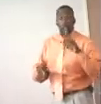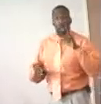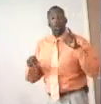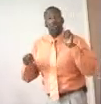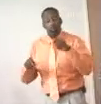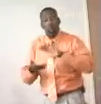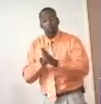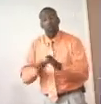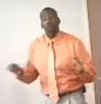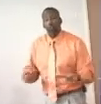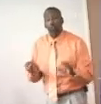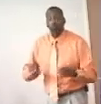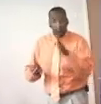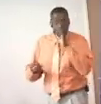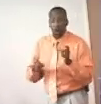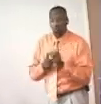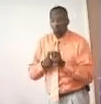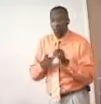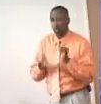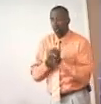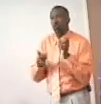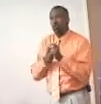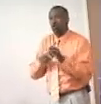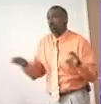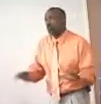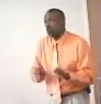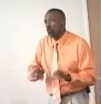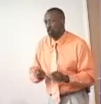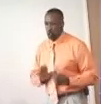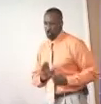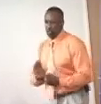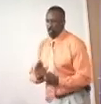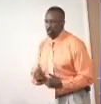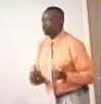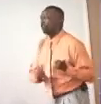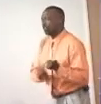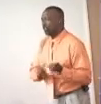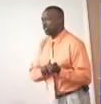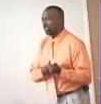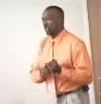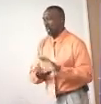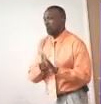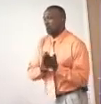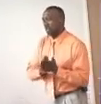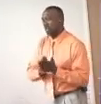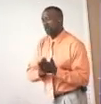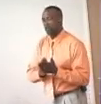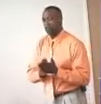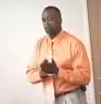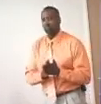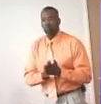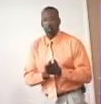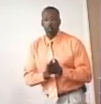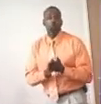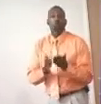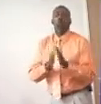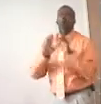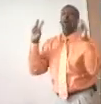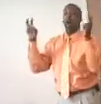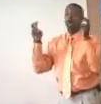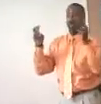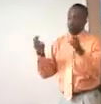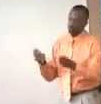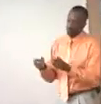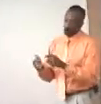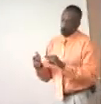says, be doers of the word. That word doers means to show yourselves to be. The phrase